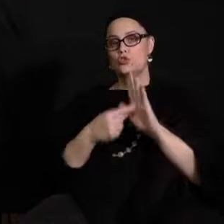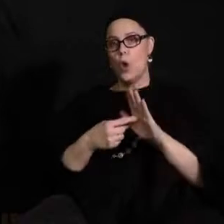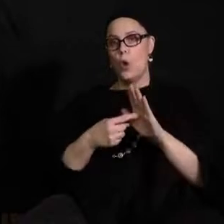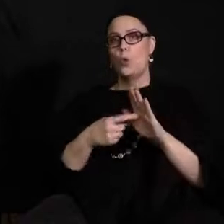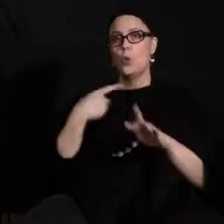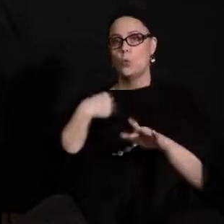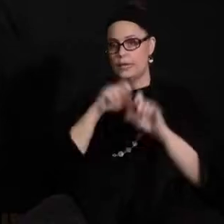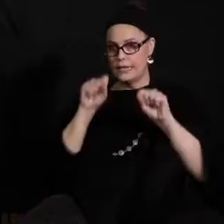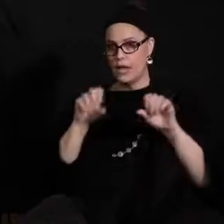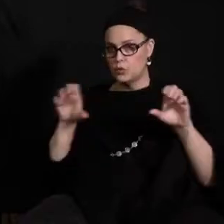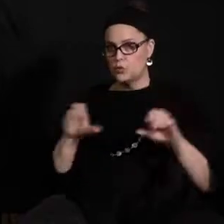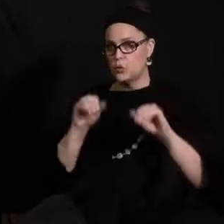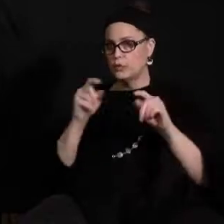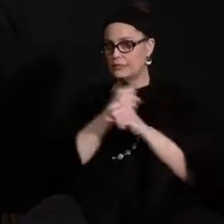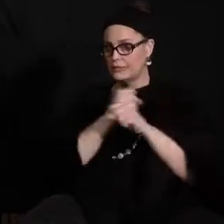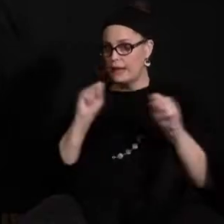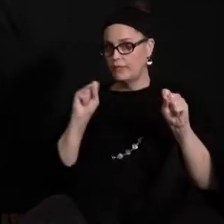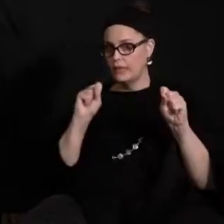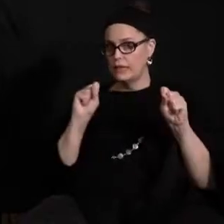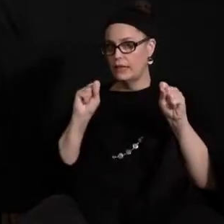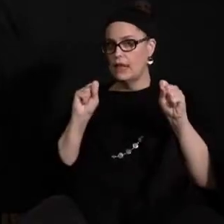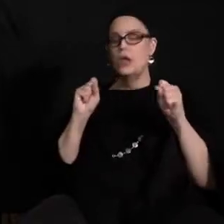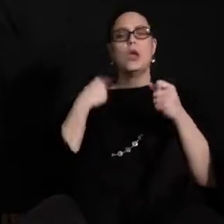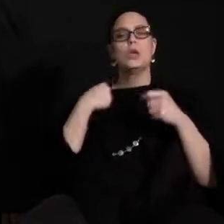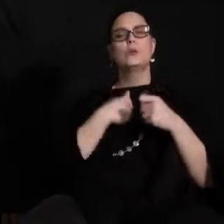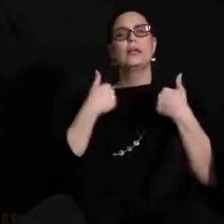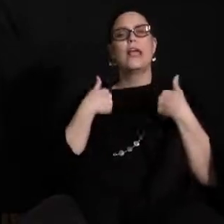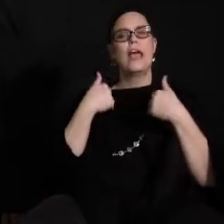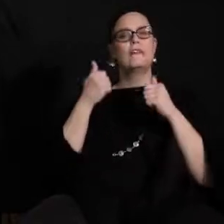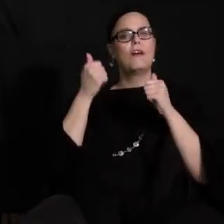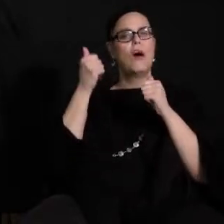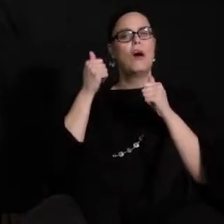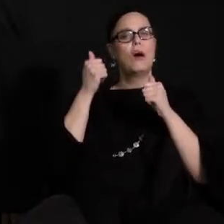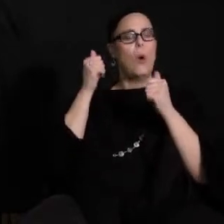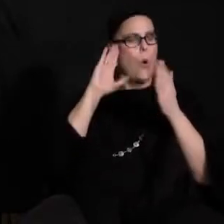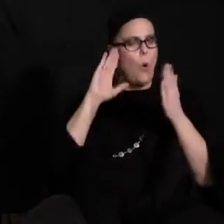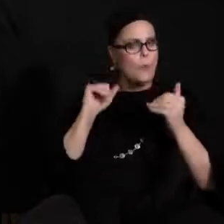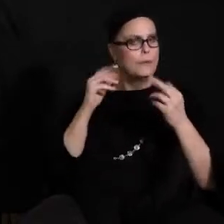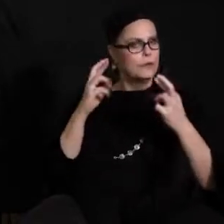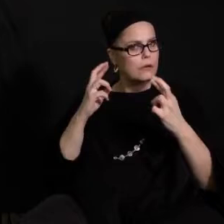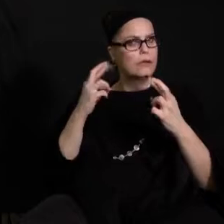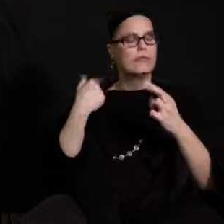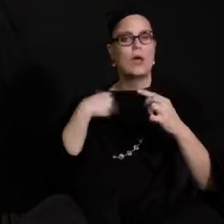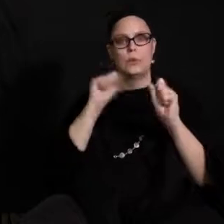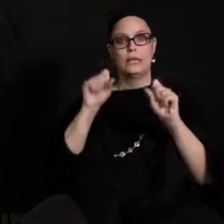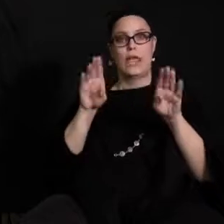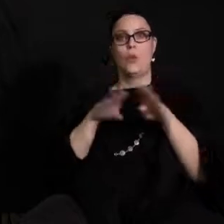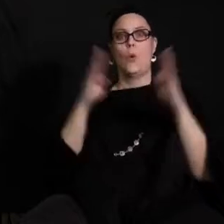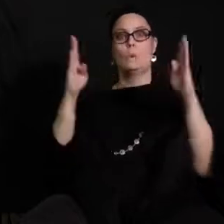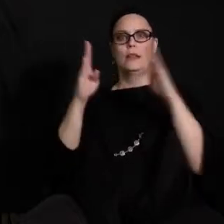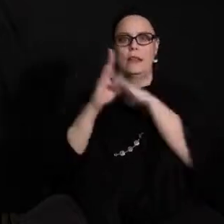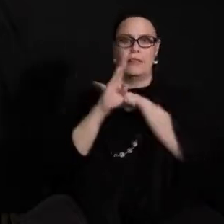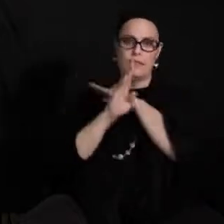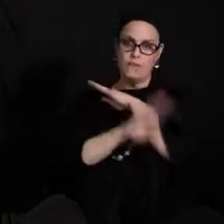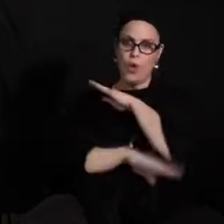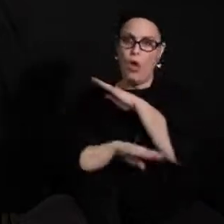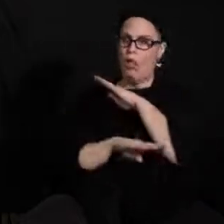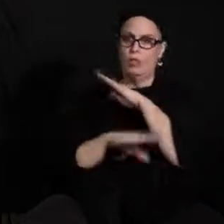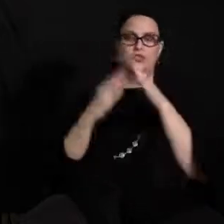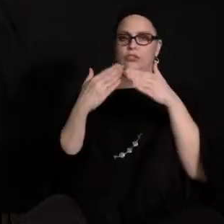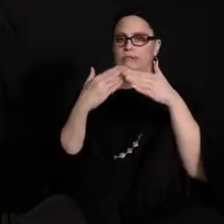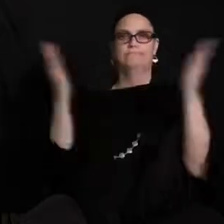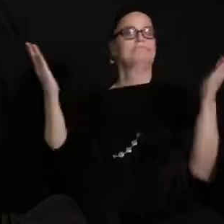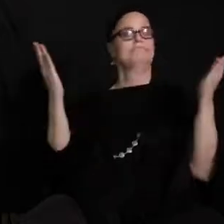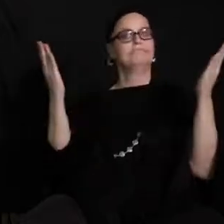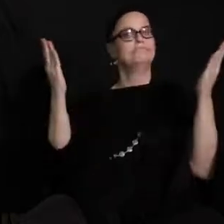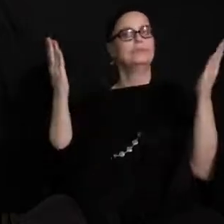well and we have every hope that we can open up in the fall and have five days a week being an option. There's a lot that will